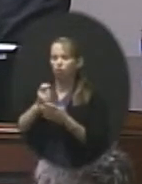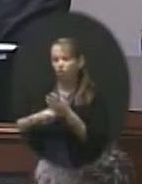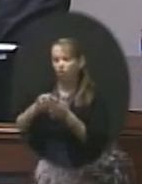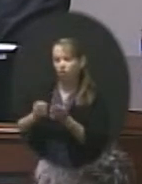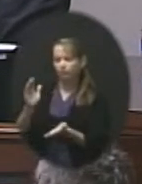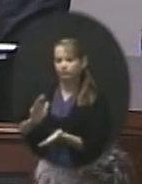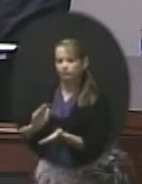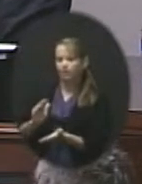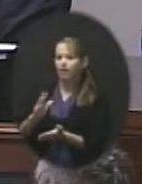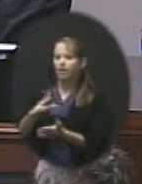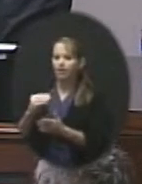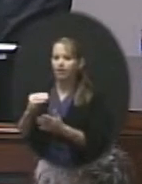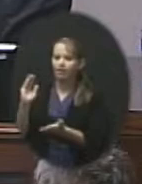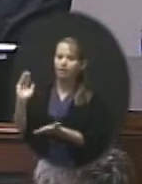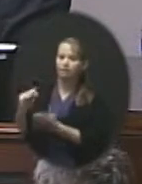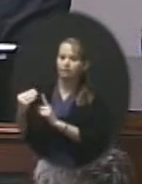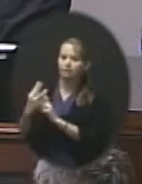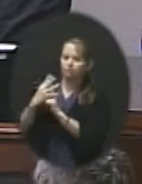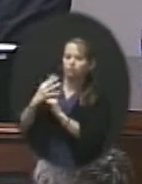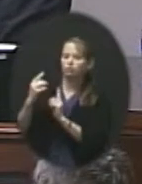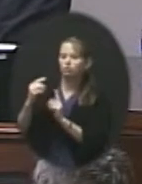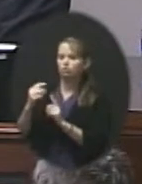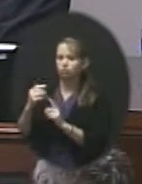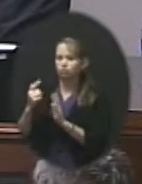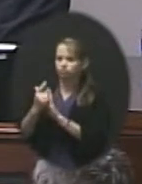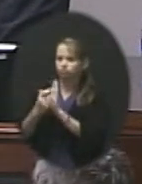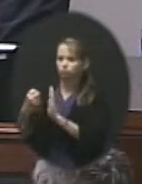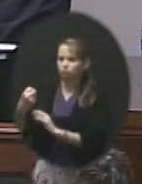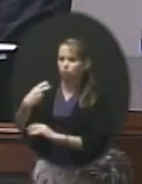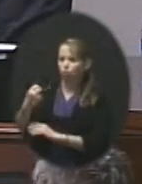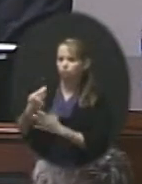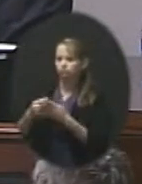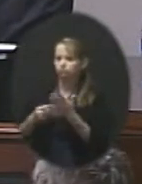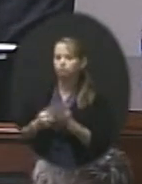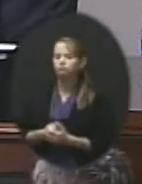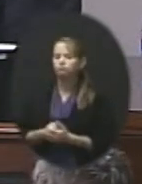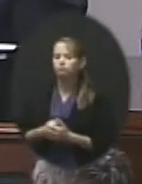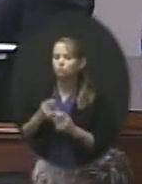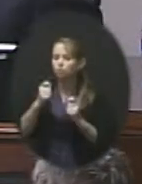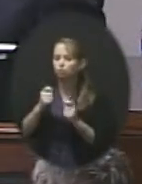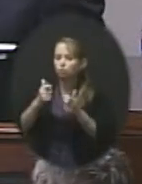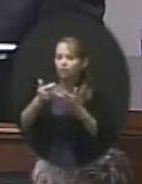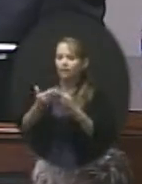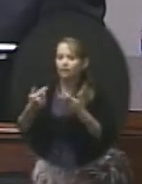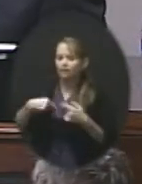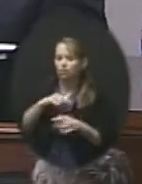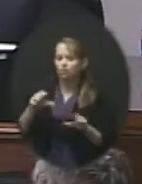exposure to lawsuits as well. So that gives you a little quick overview of some of the things we do in HR.